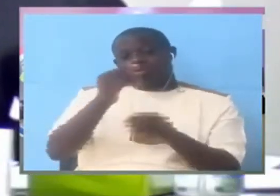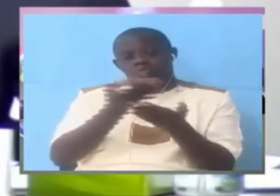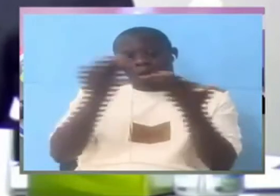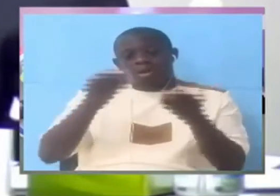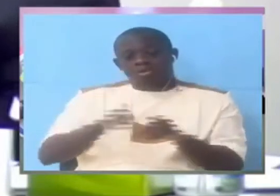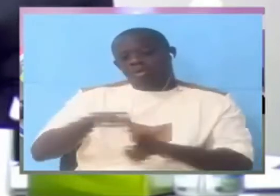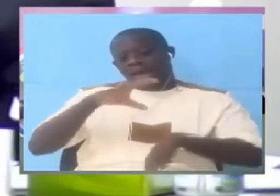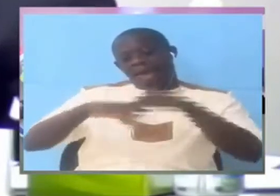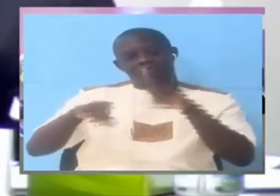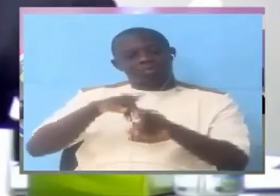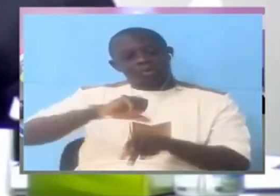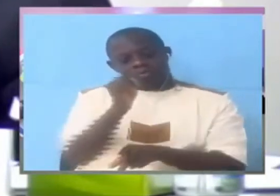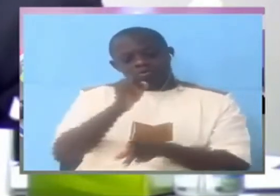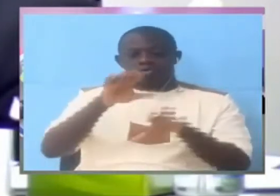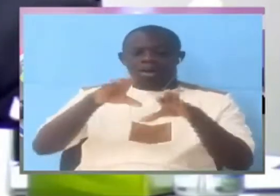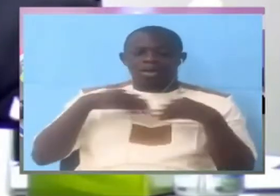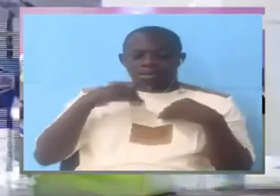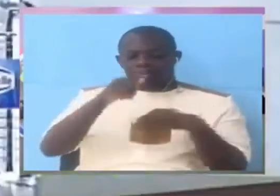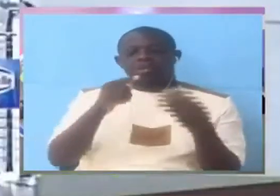You are refusing to accept it.